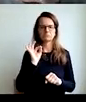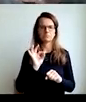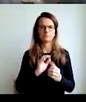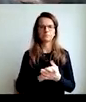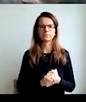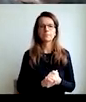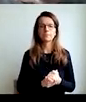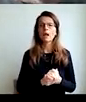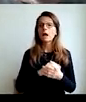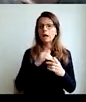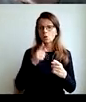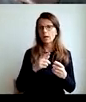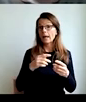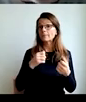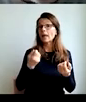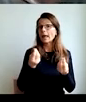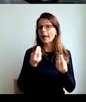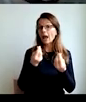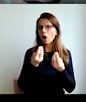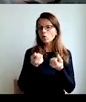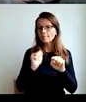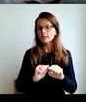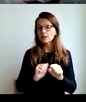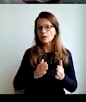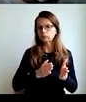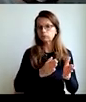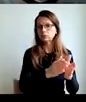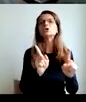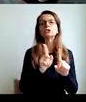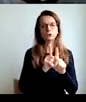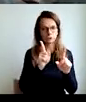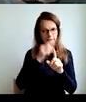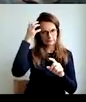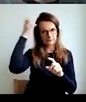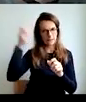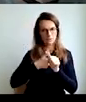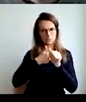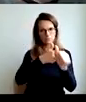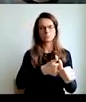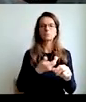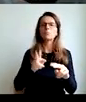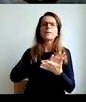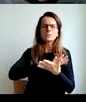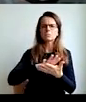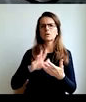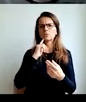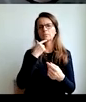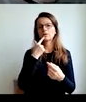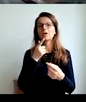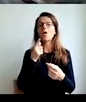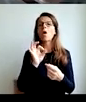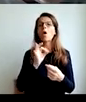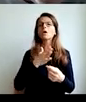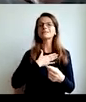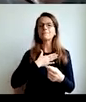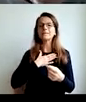since economy went there, science went and